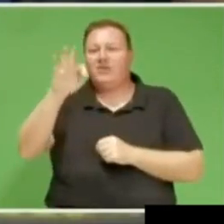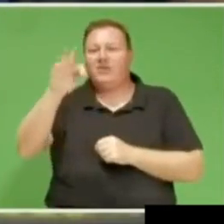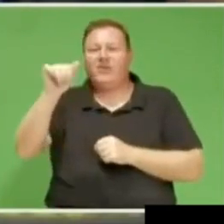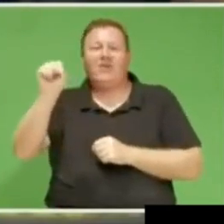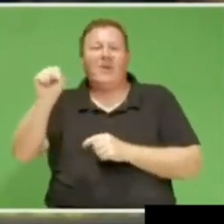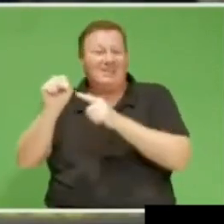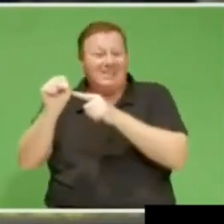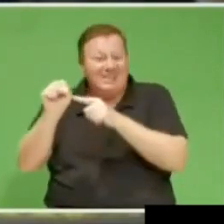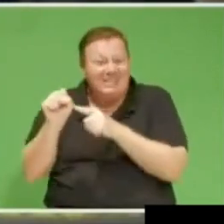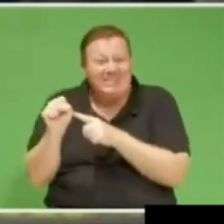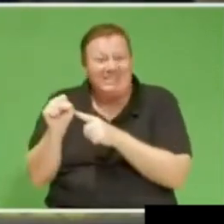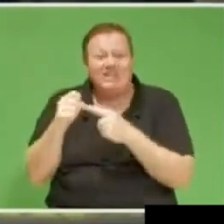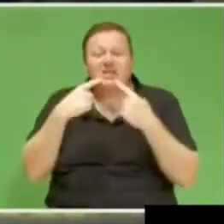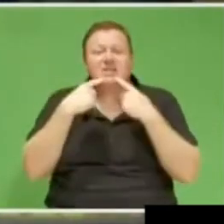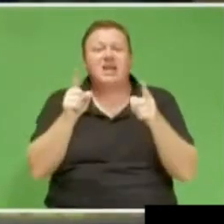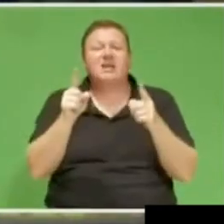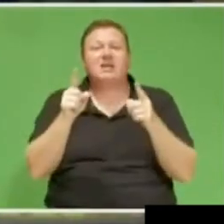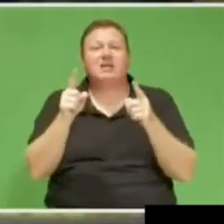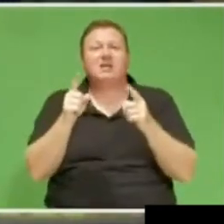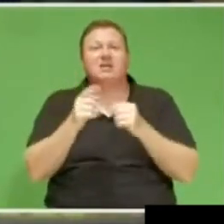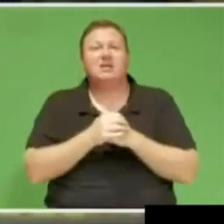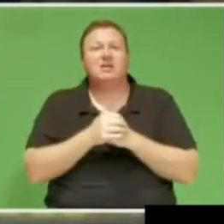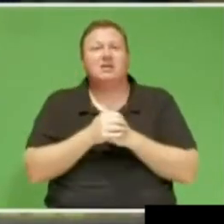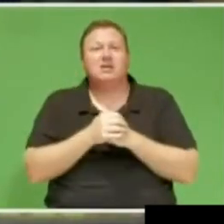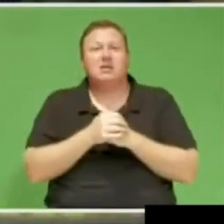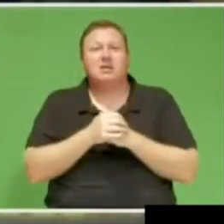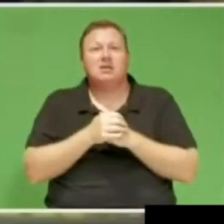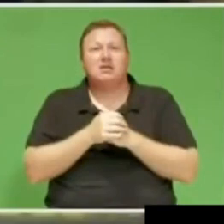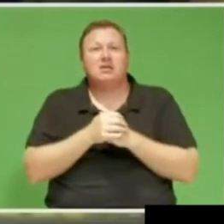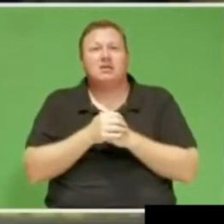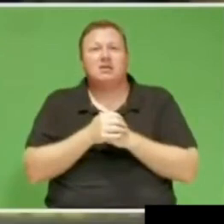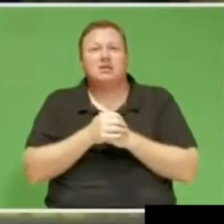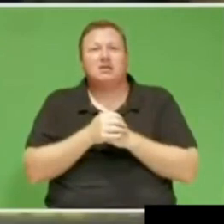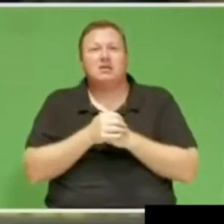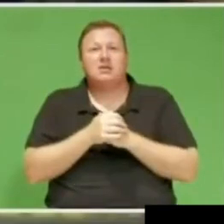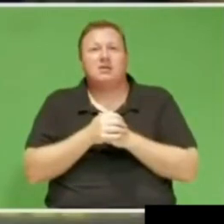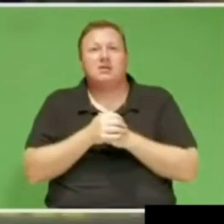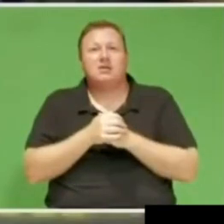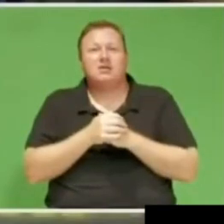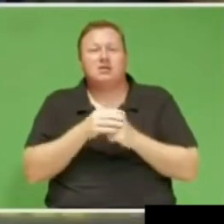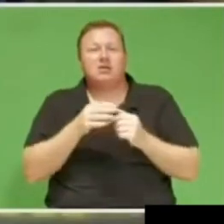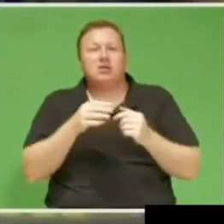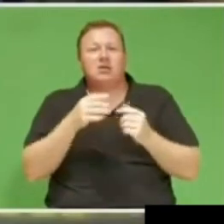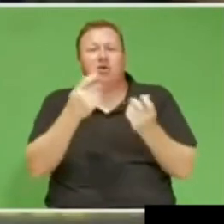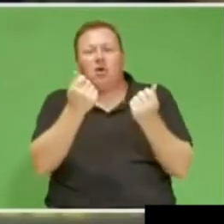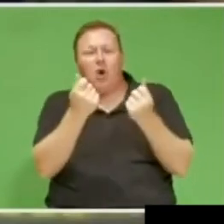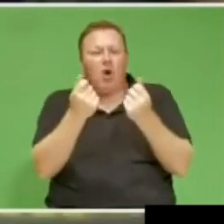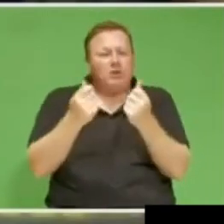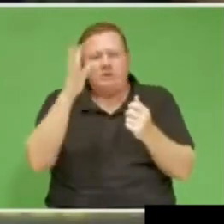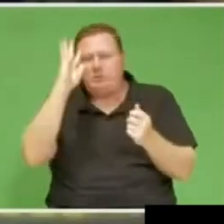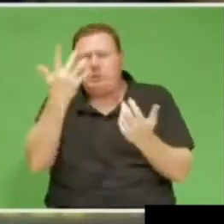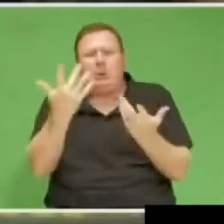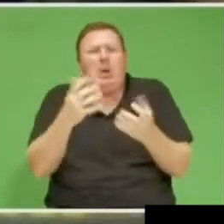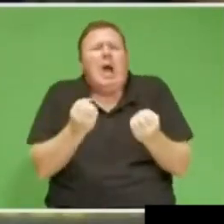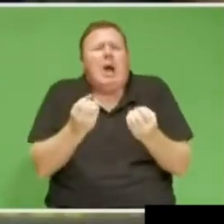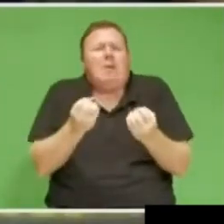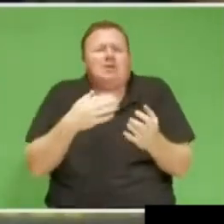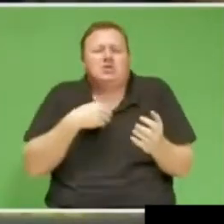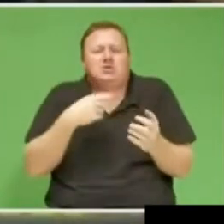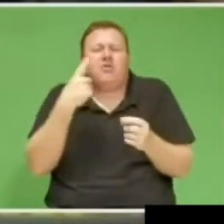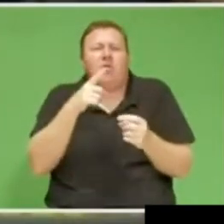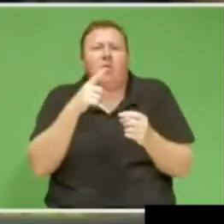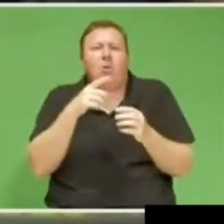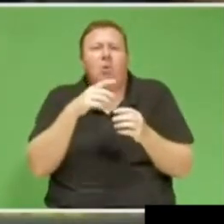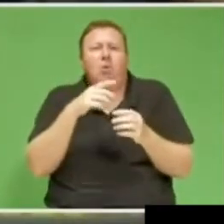stated in no uncertain terms that they are grappling with the accurate projection costs needed to fund students enrolled in tivet colleges